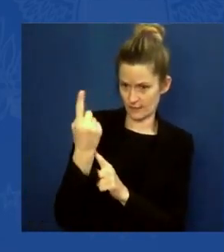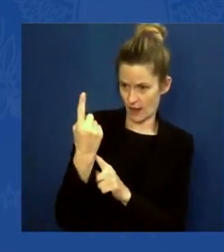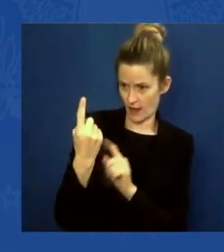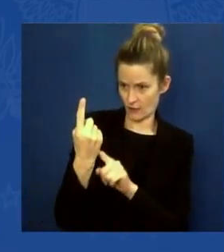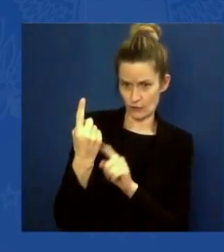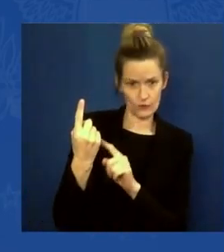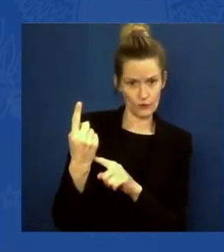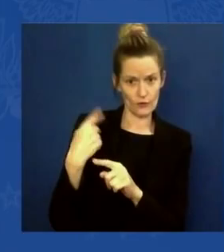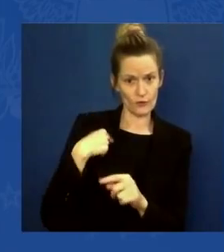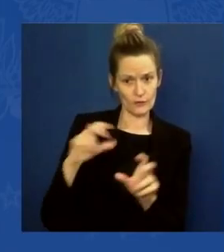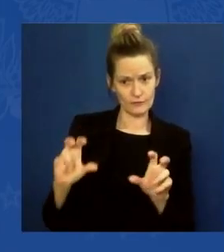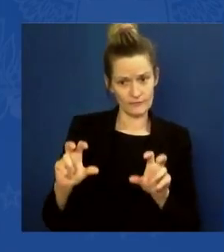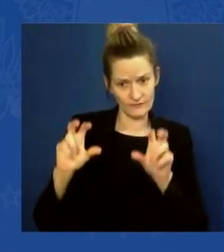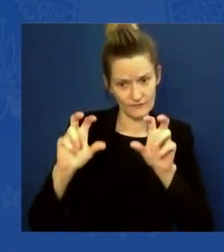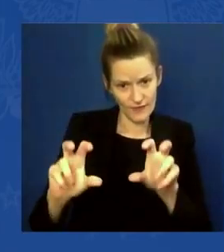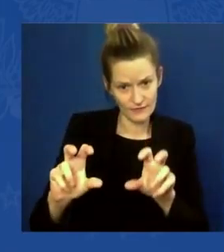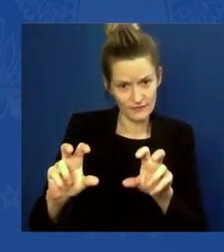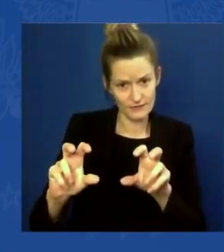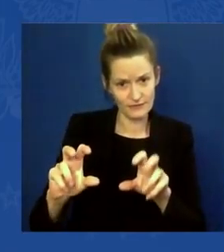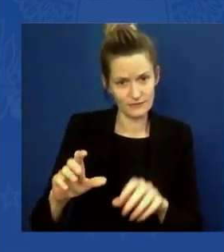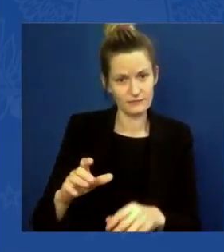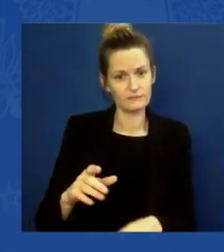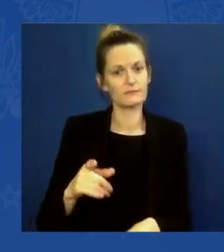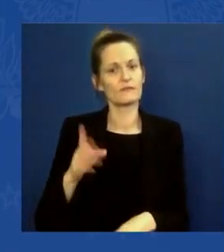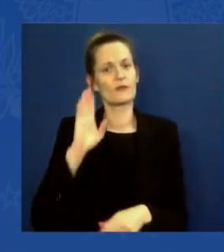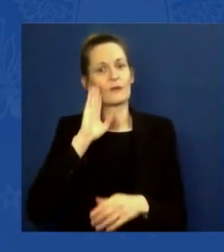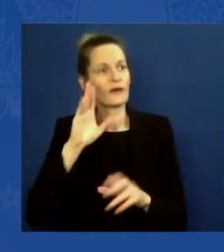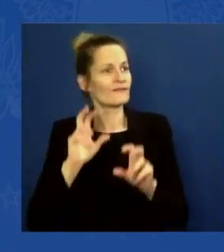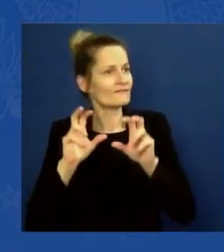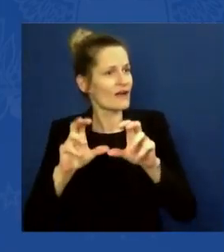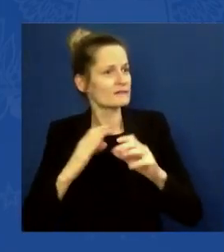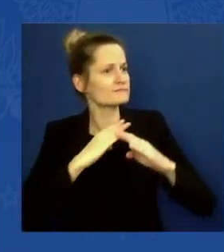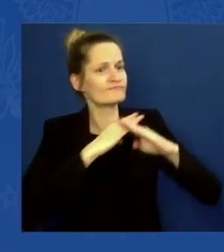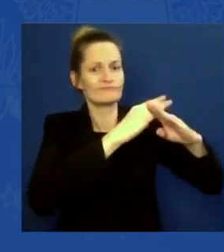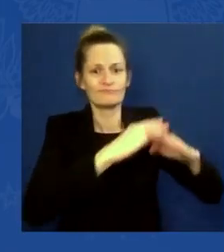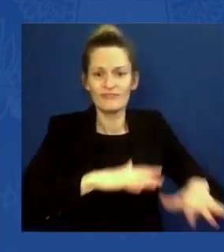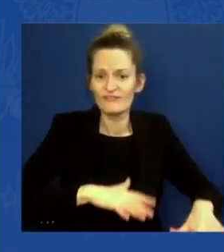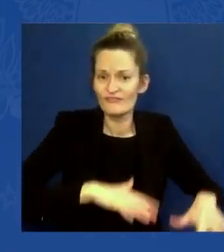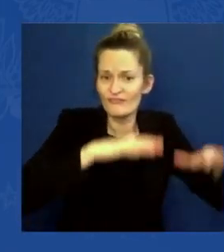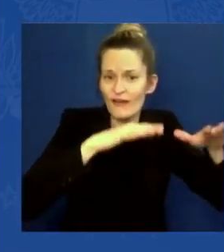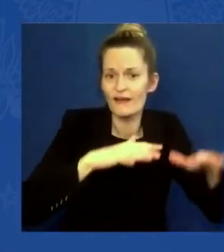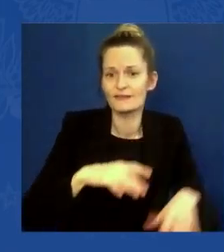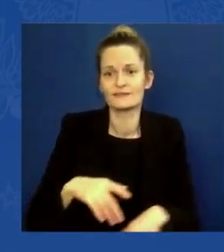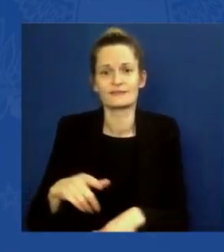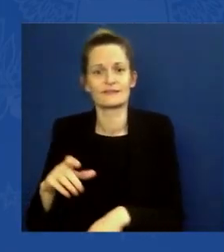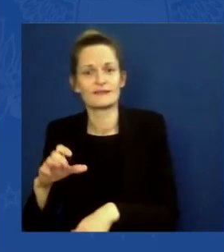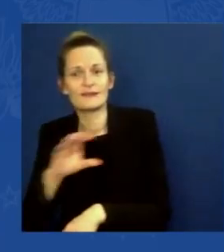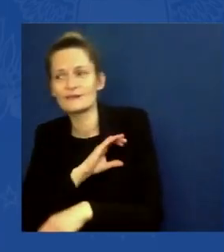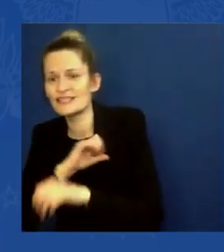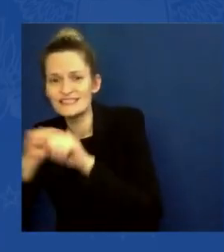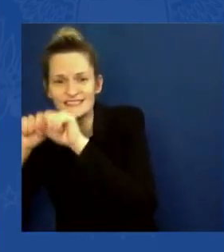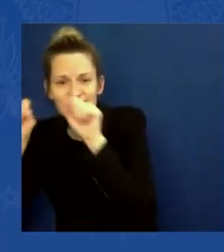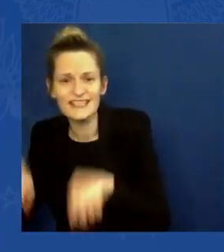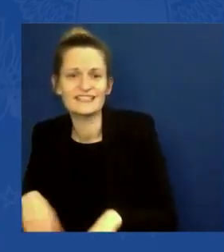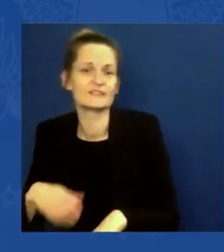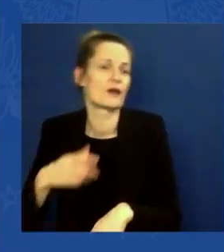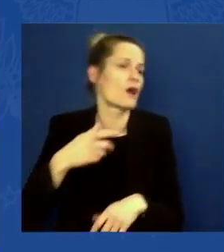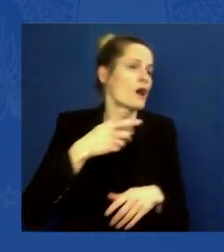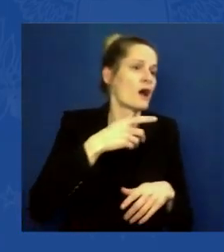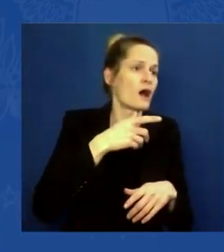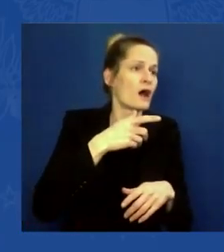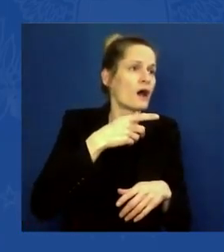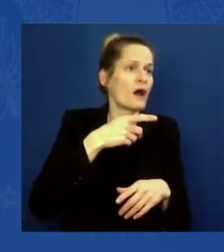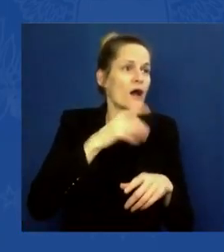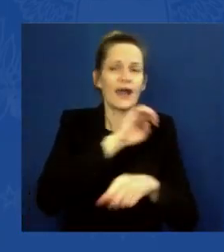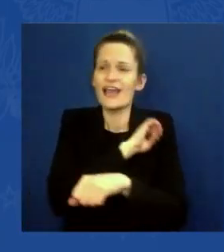install power lines underground, winterize a power plant, or to build advanced turbines like the ones here. Every